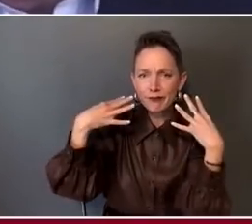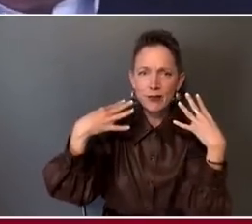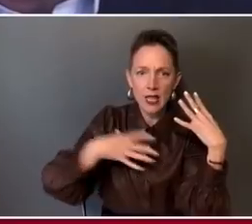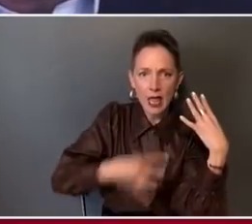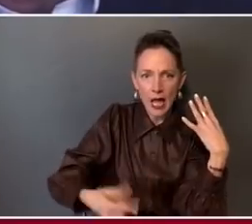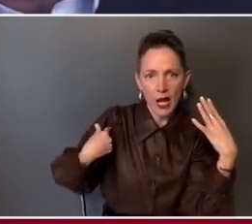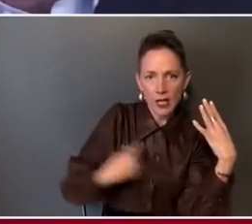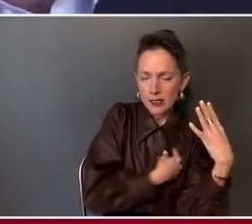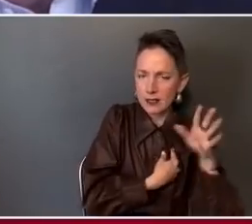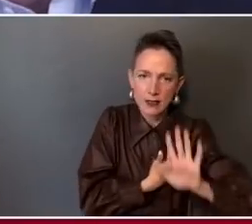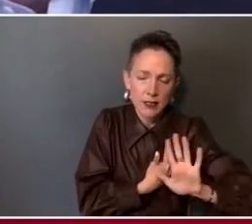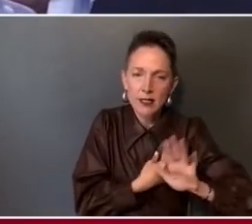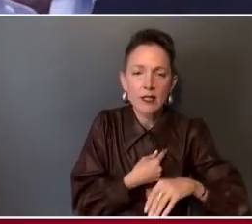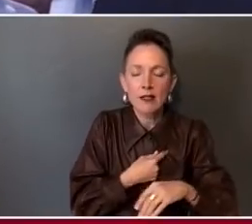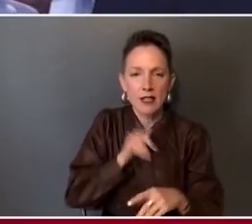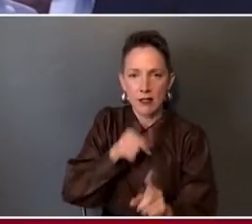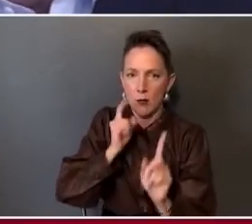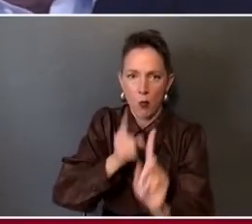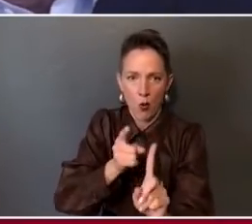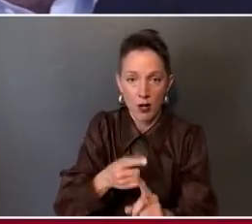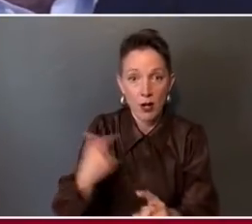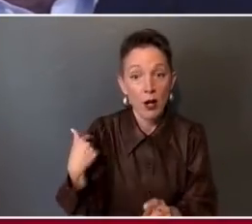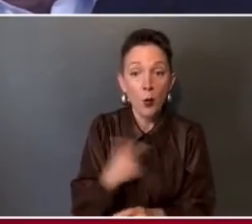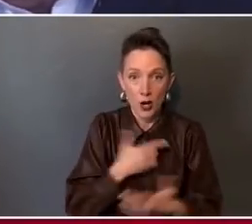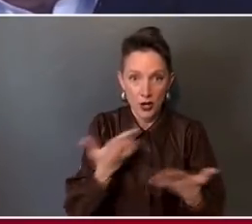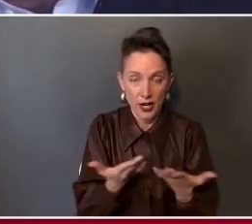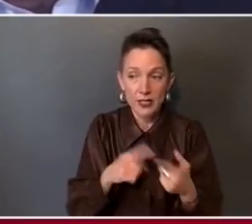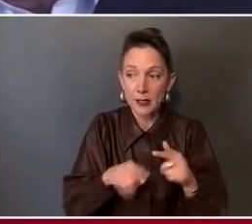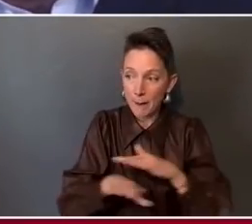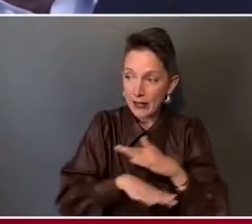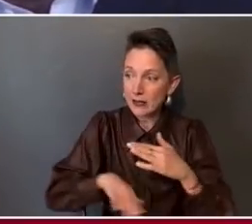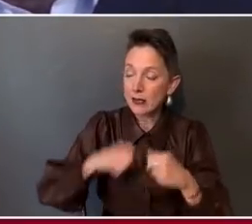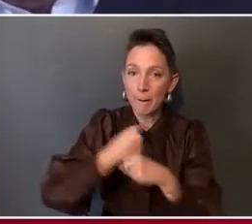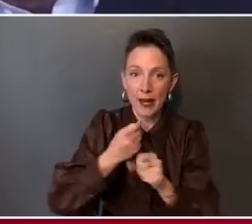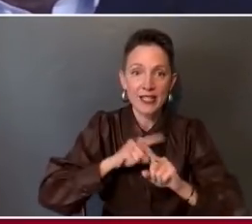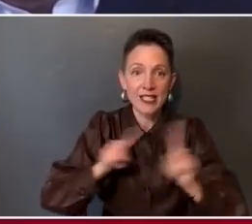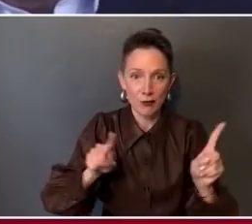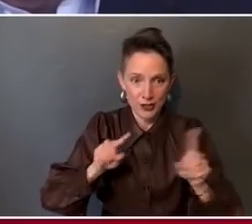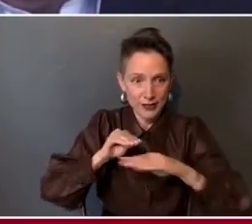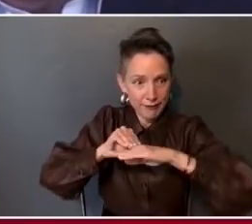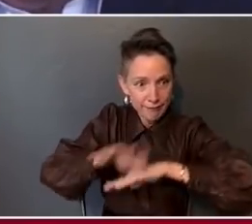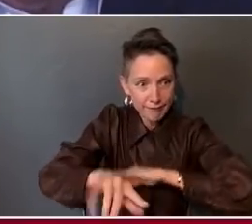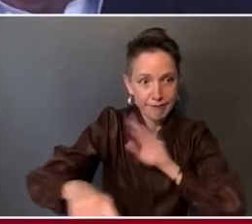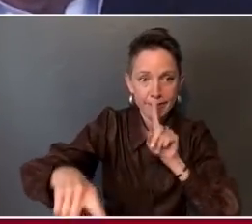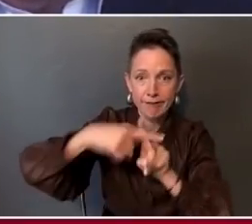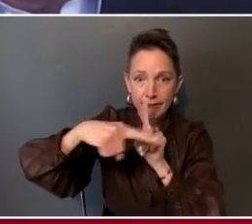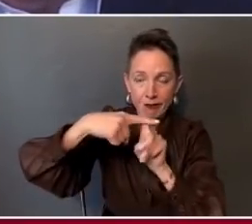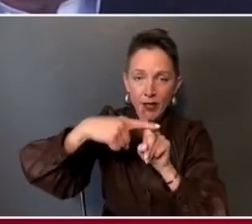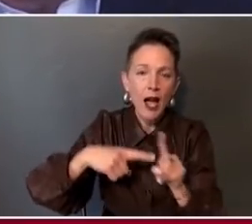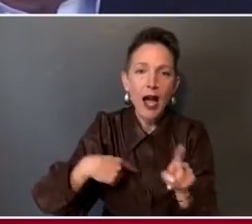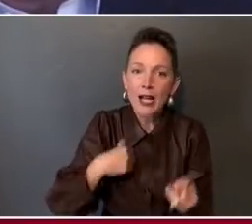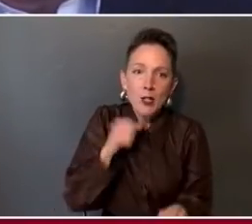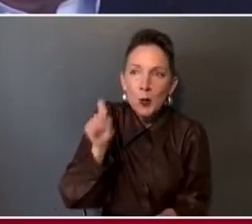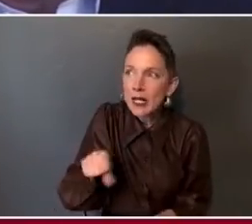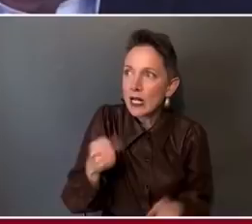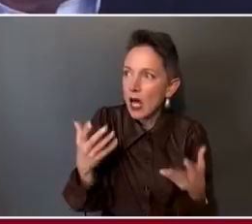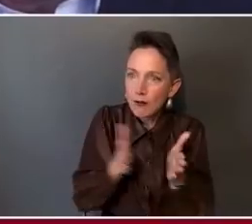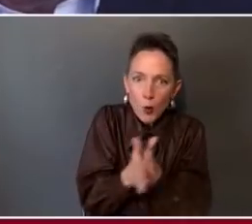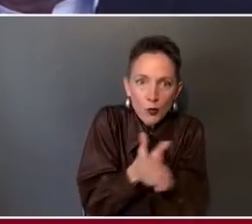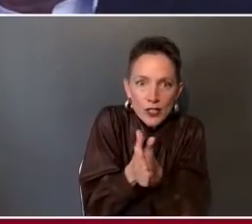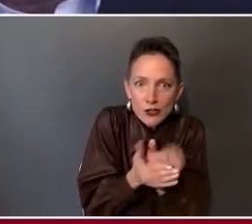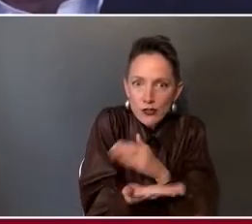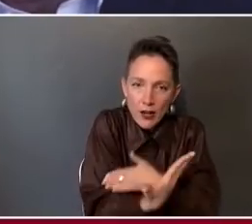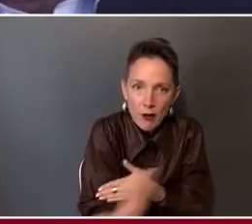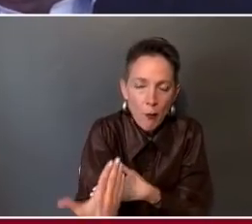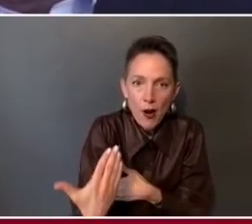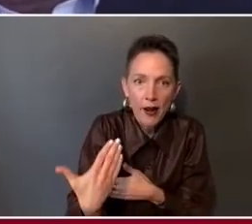this to get on the media as such. We're in it to basically make a difference. You know, I don't need a lot of motivation every morning after I